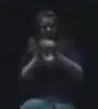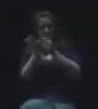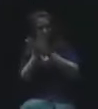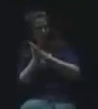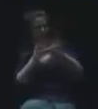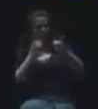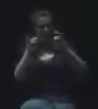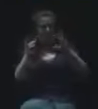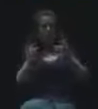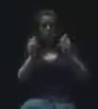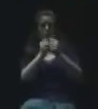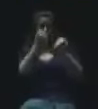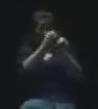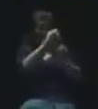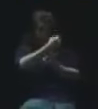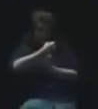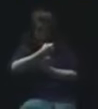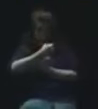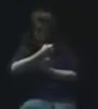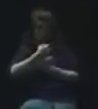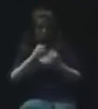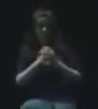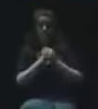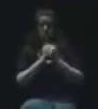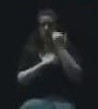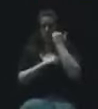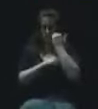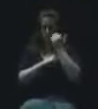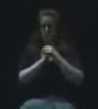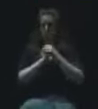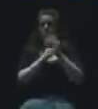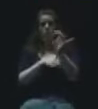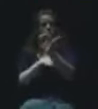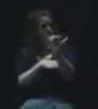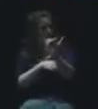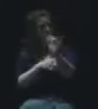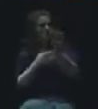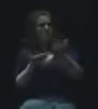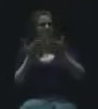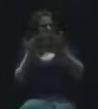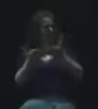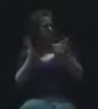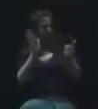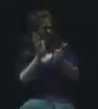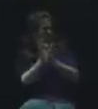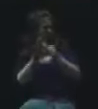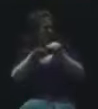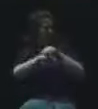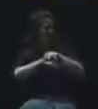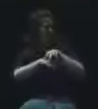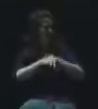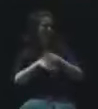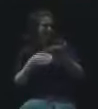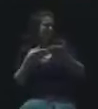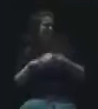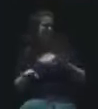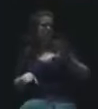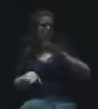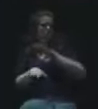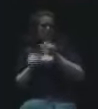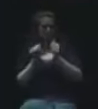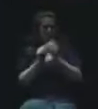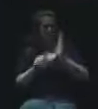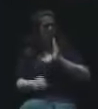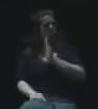between the foundation, you know, and then also then providing legal advice as general counsel to the